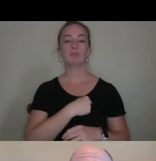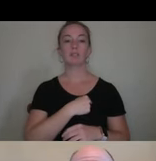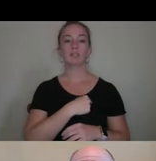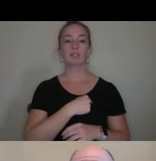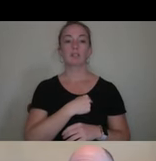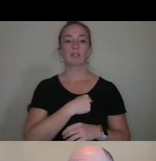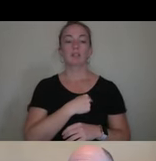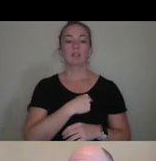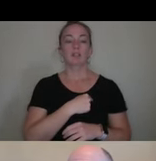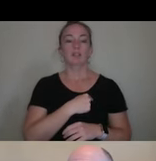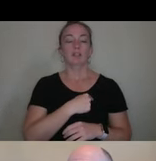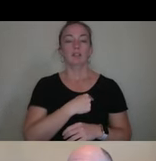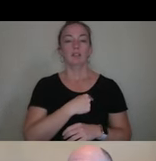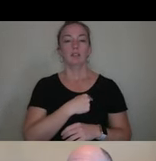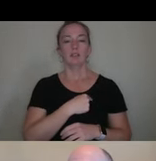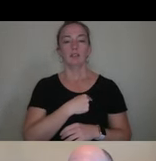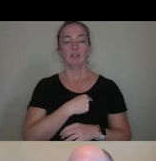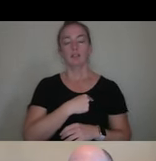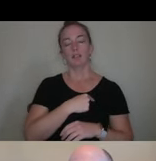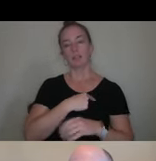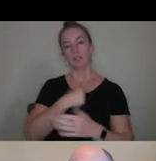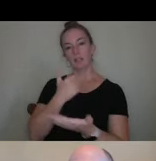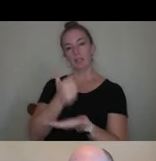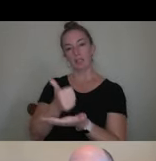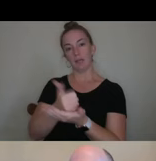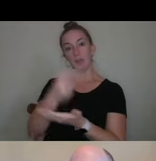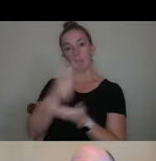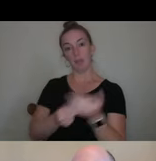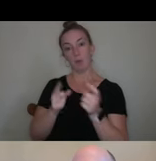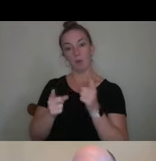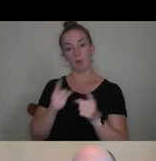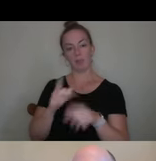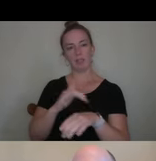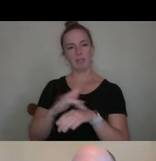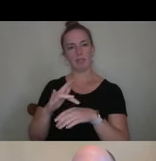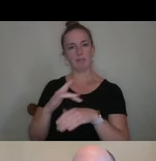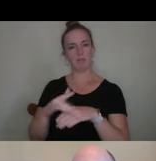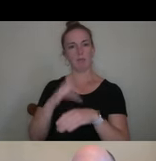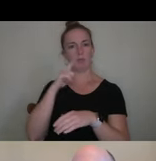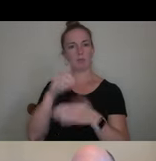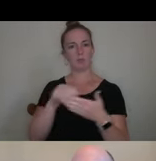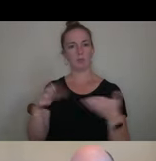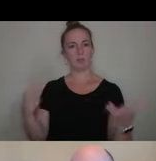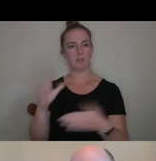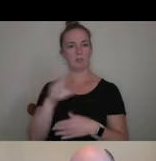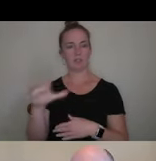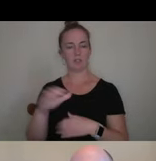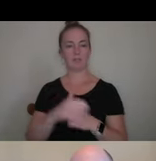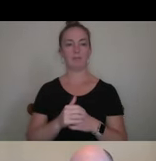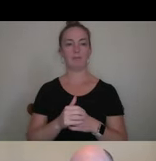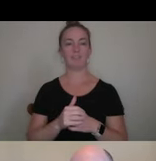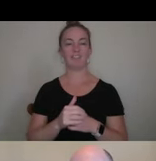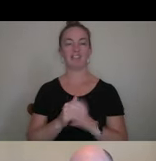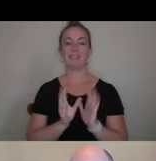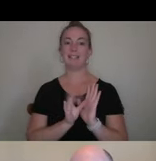in both forms readily available to students here at Center the the sticker price,